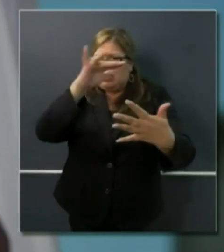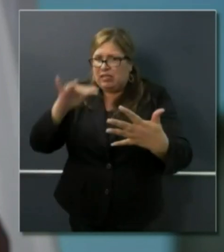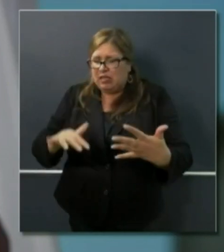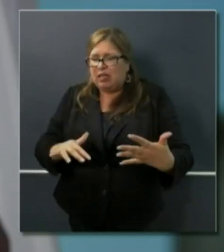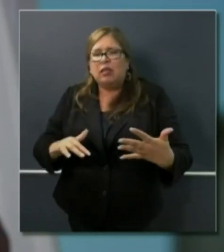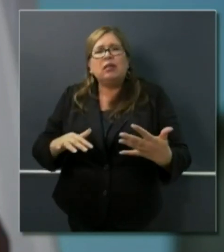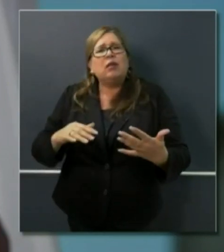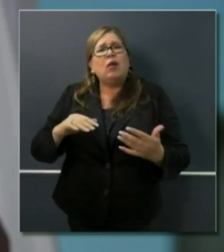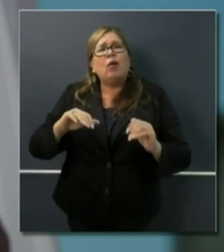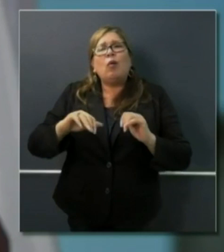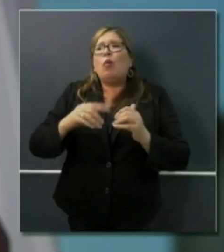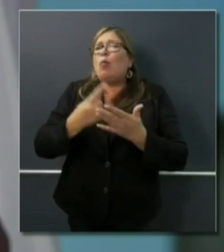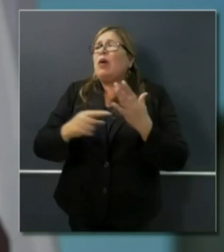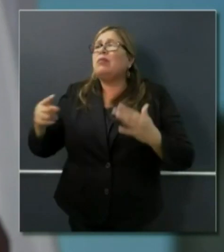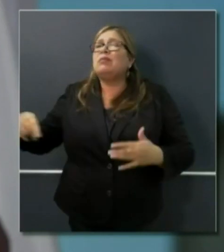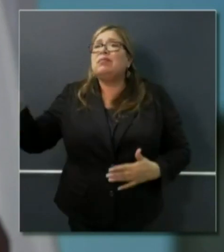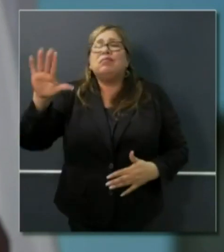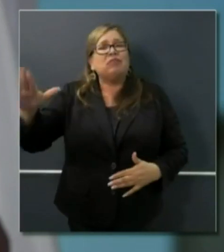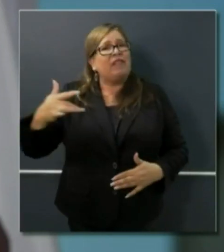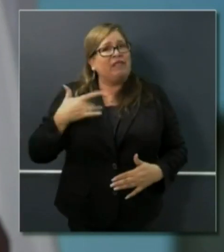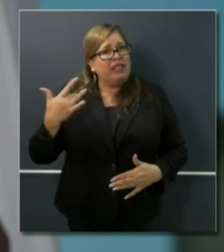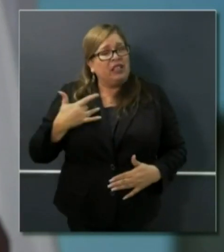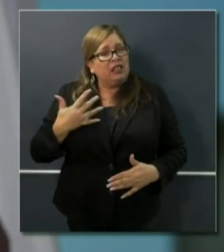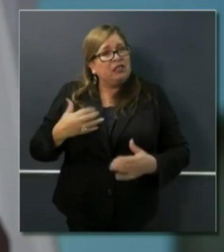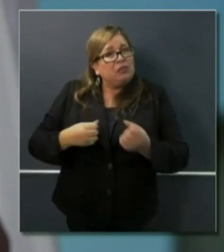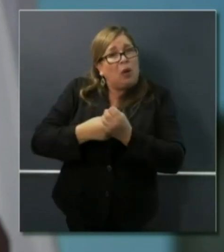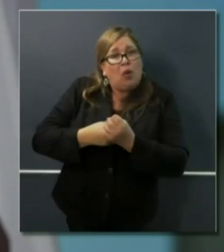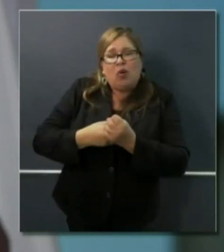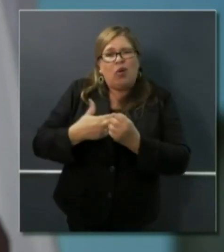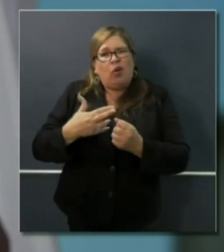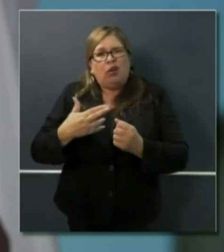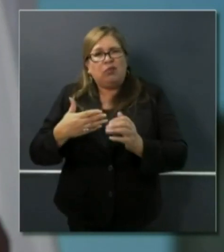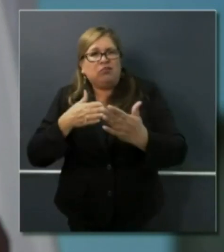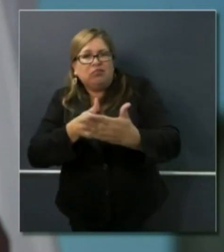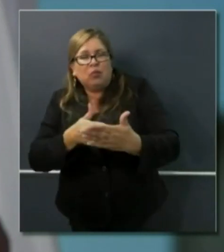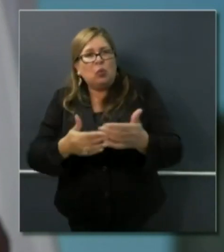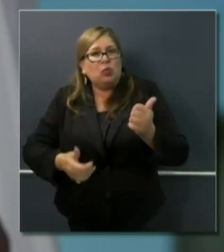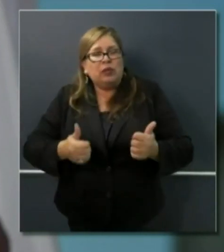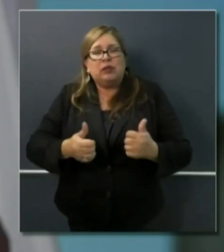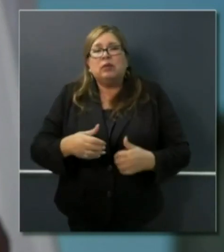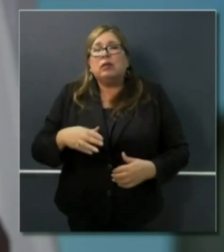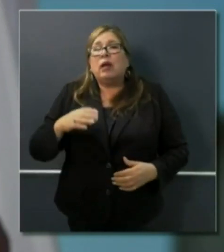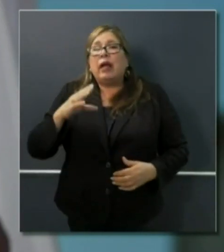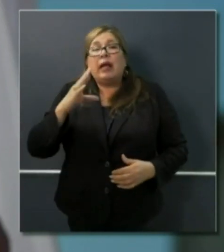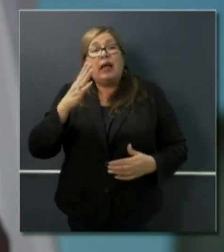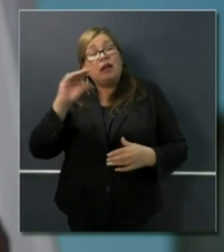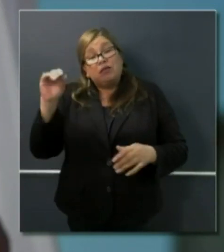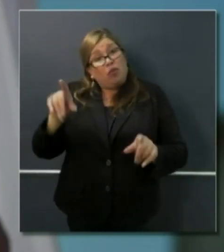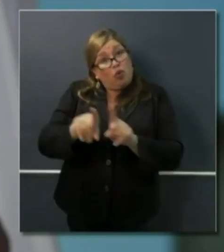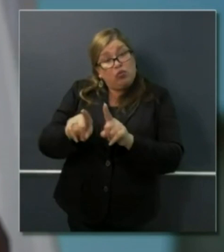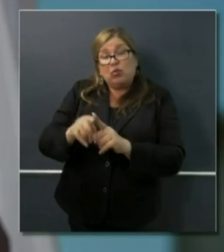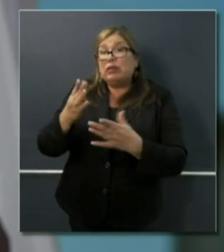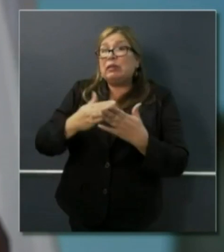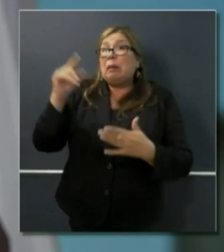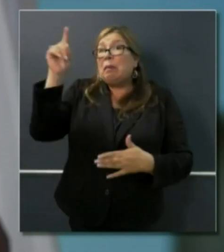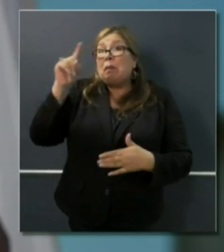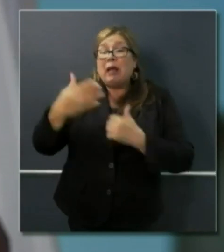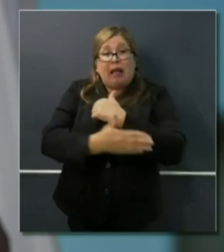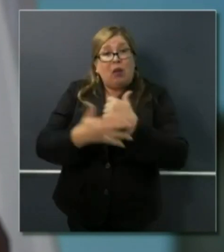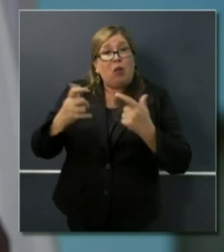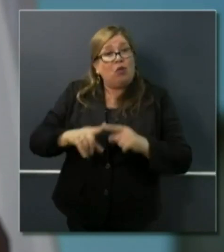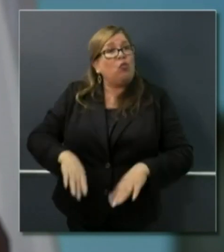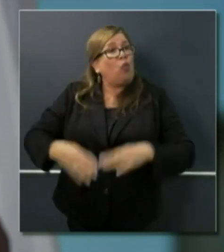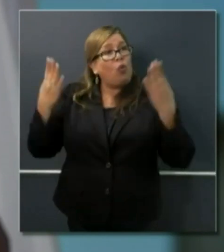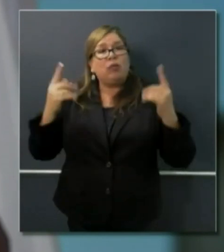feel that they have it more under control and may want to try to open up on a quicker timeline than the state will be doing?